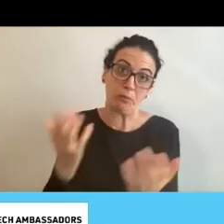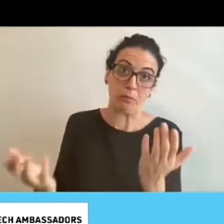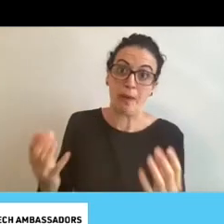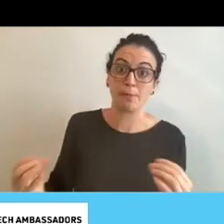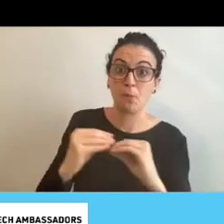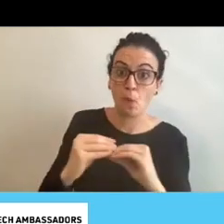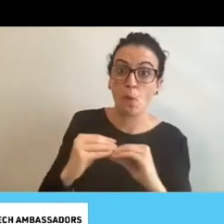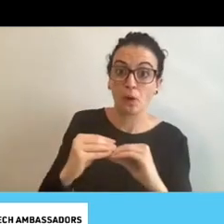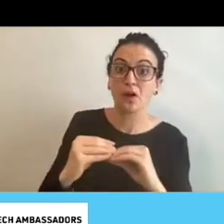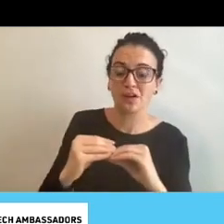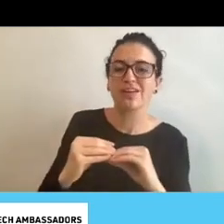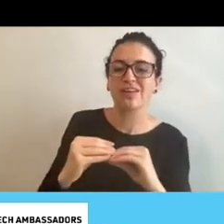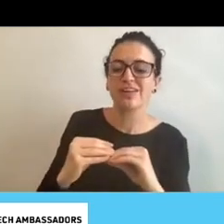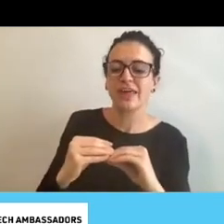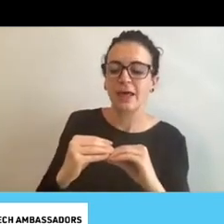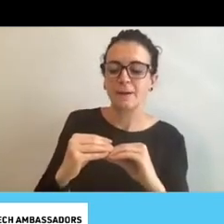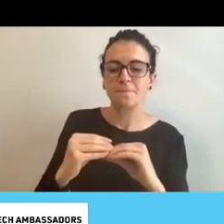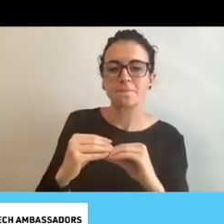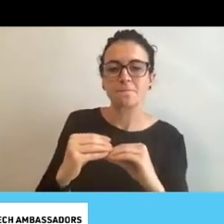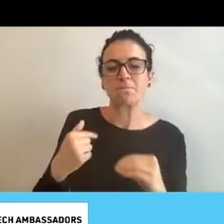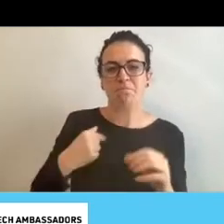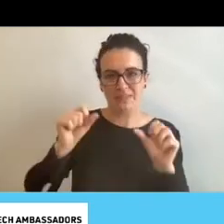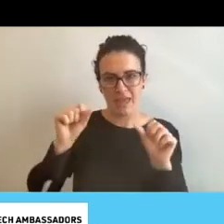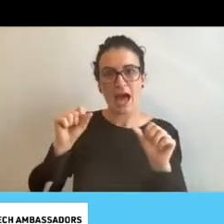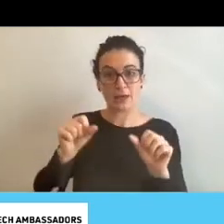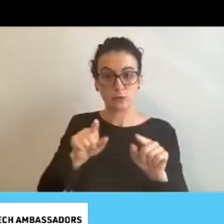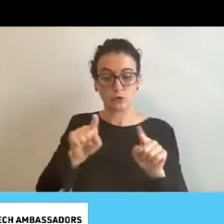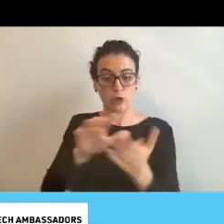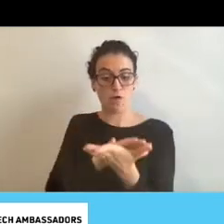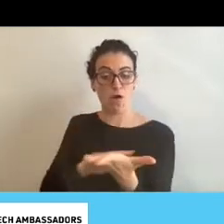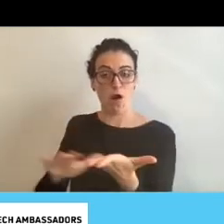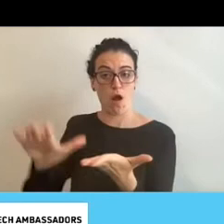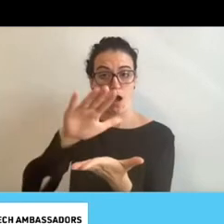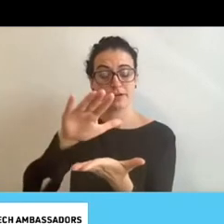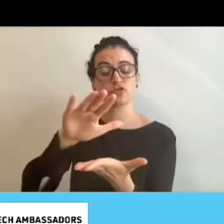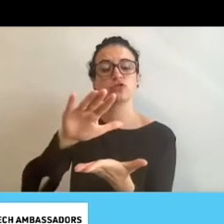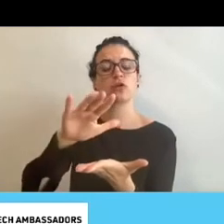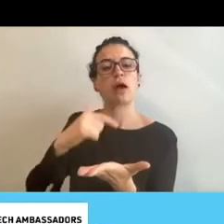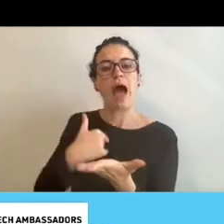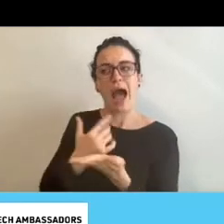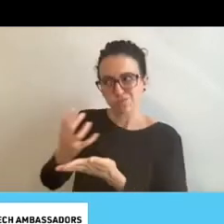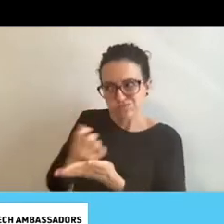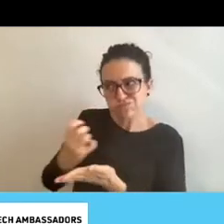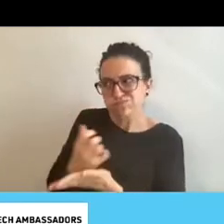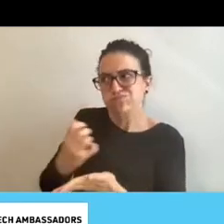And I was able to go through college using technology.